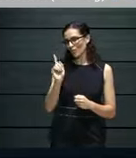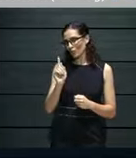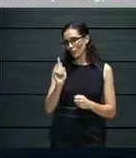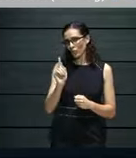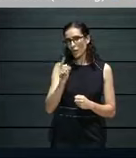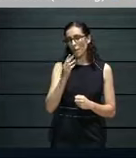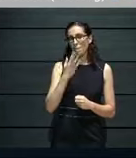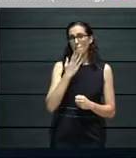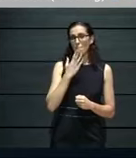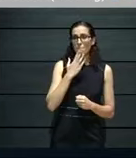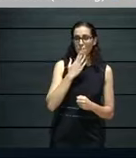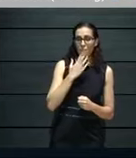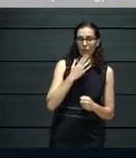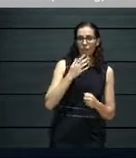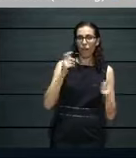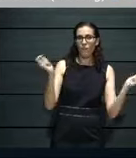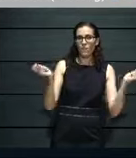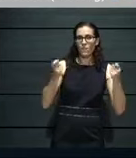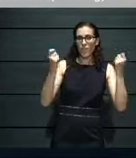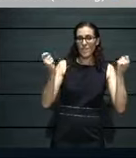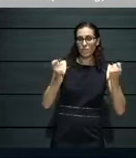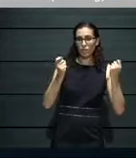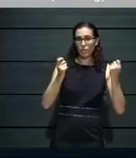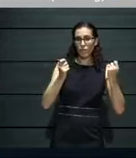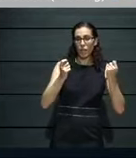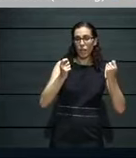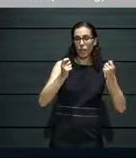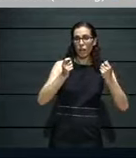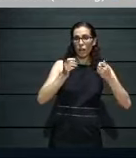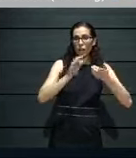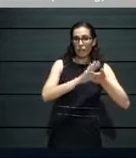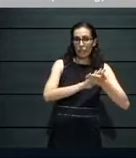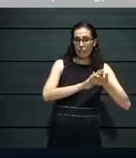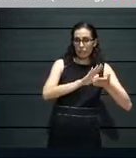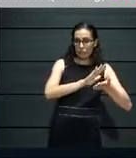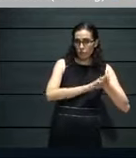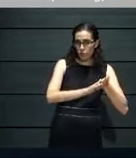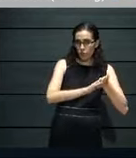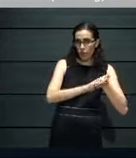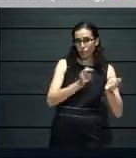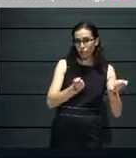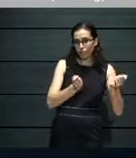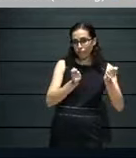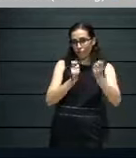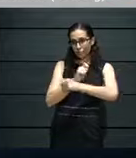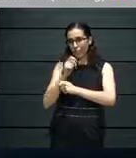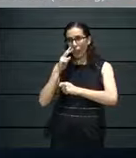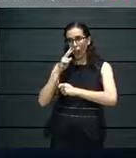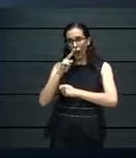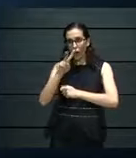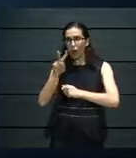one festival ends and the other one starts, then the attention diverts from one festival to the other.